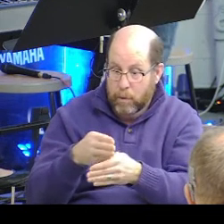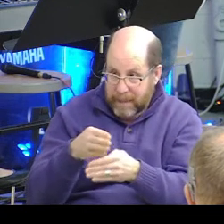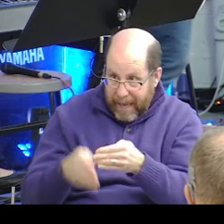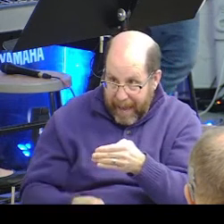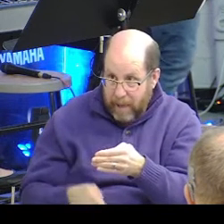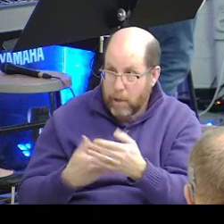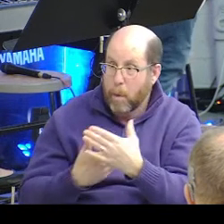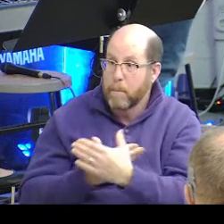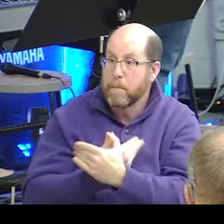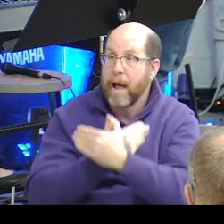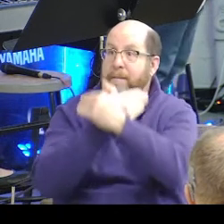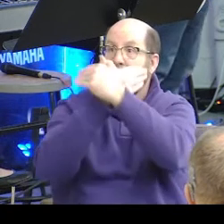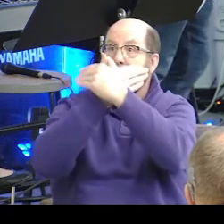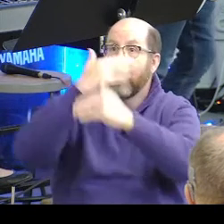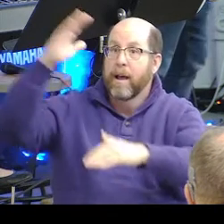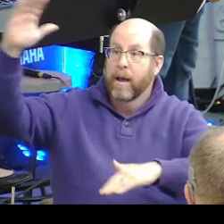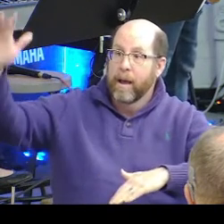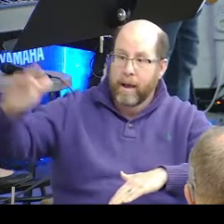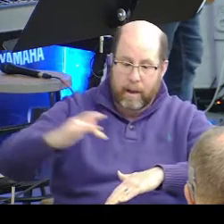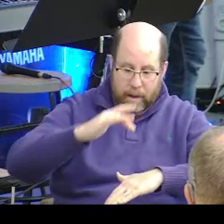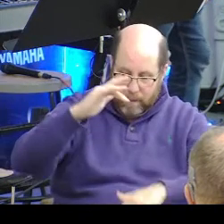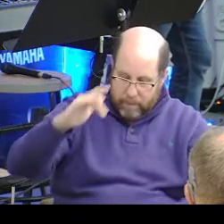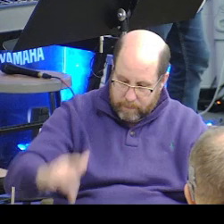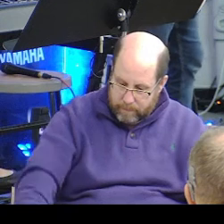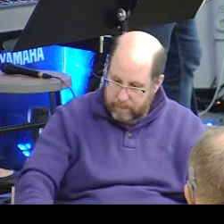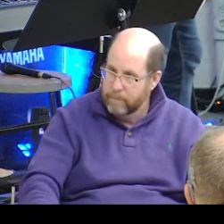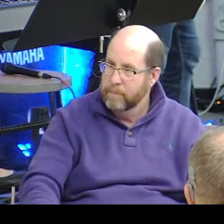the butterfly comes flying down right onto my knee.